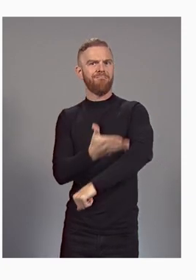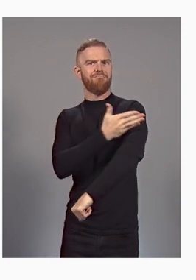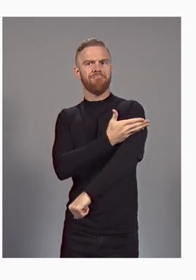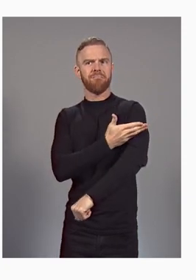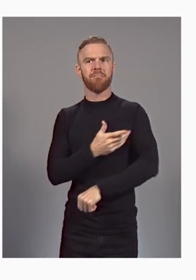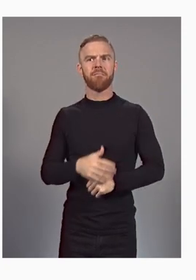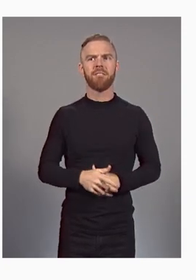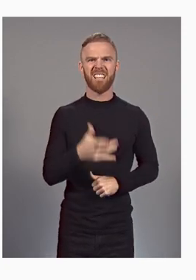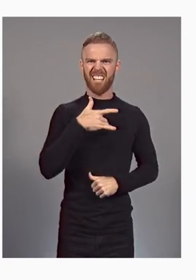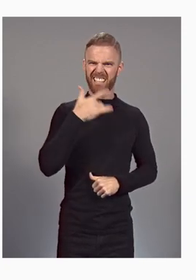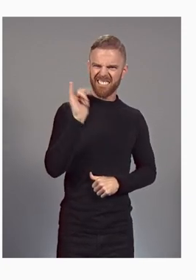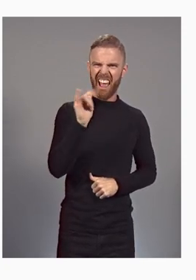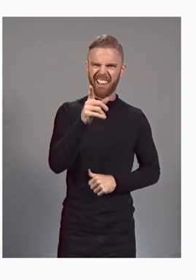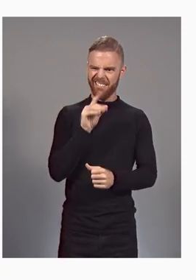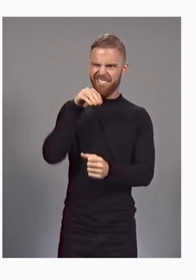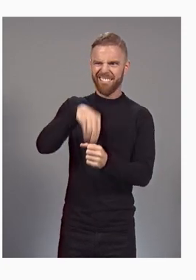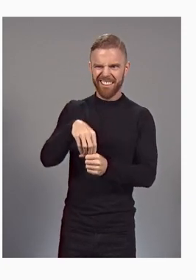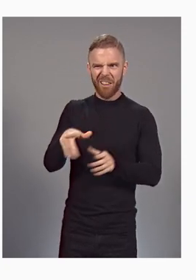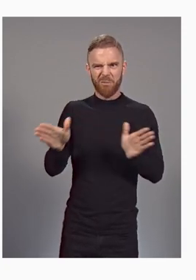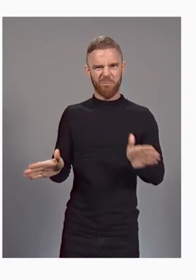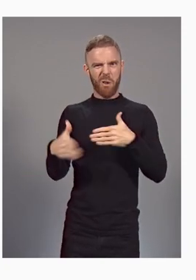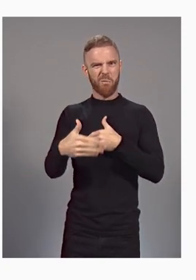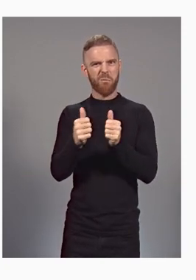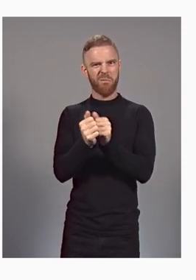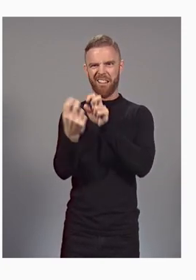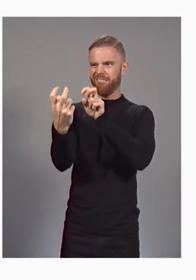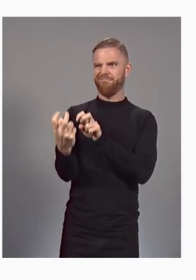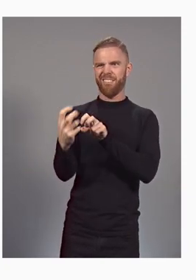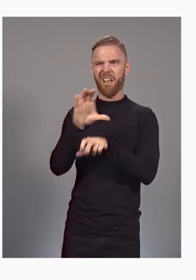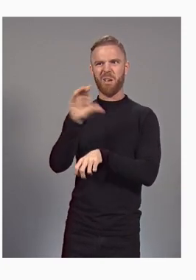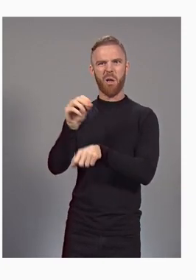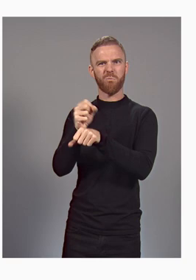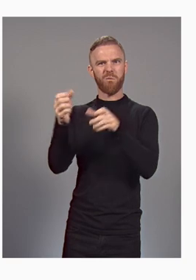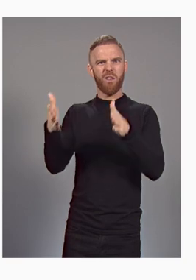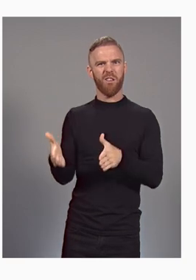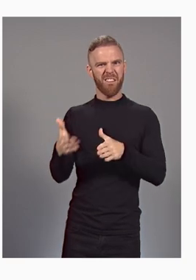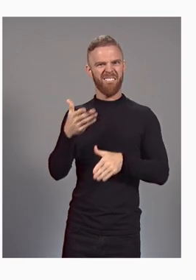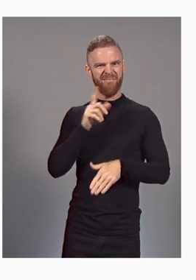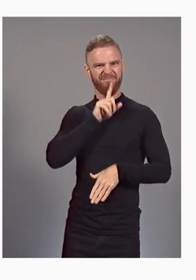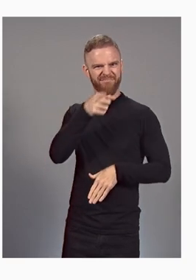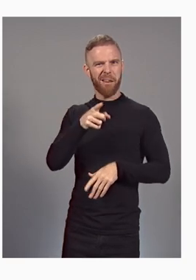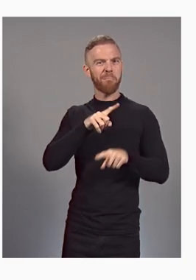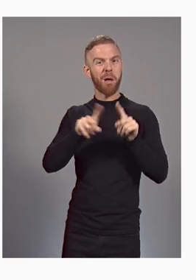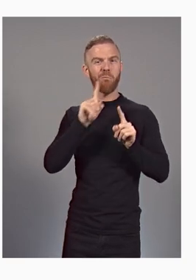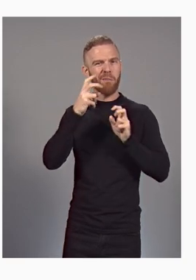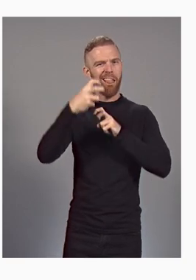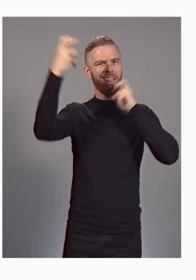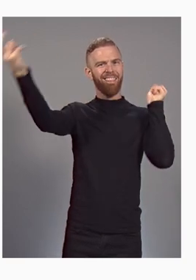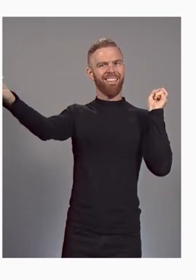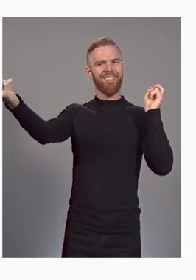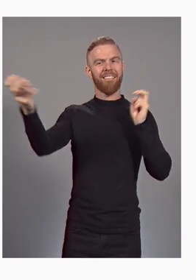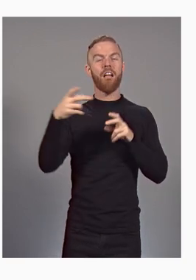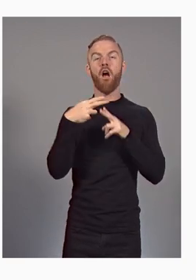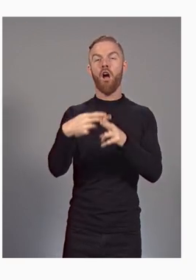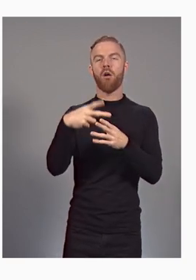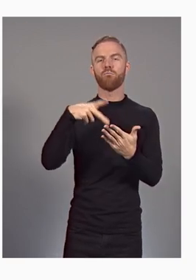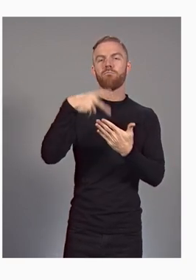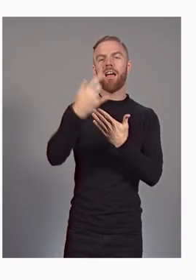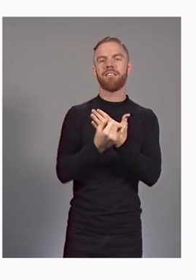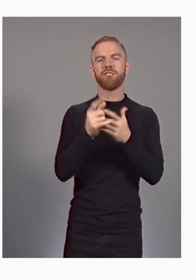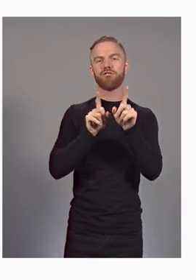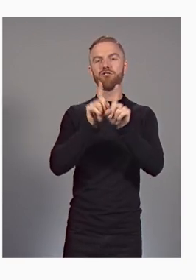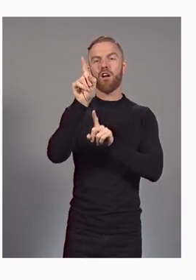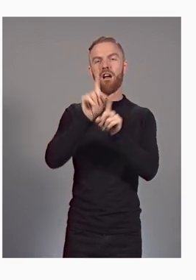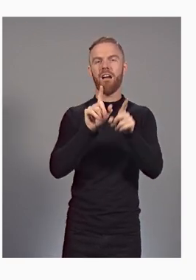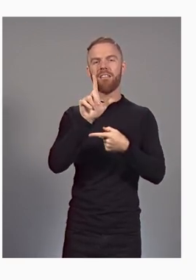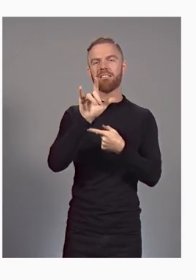coworker miles away. That's a new technology we've been working on called Project Starline. It creates a